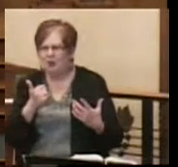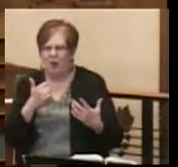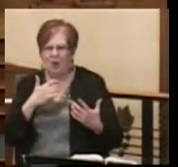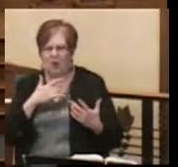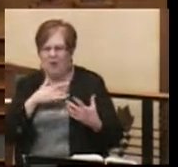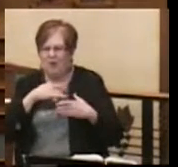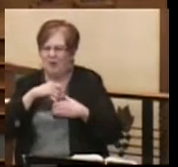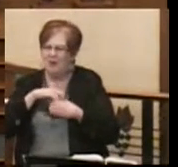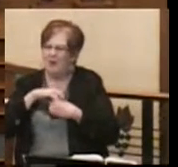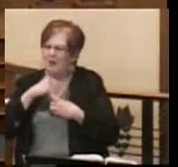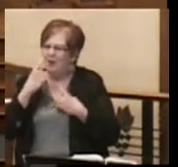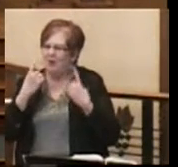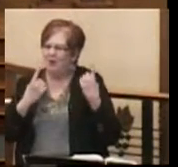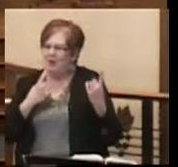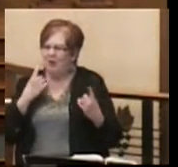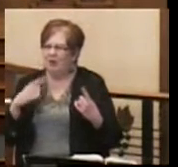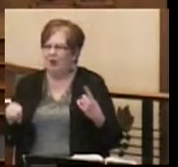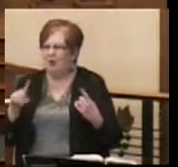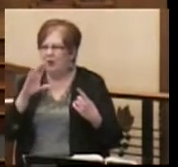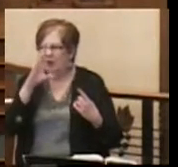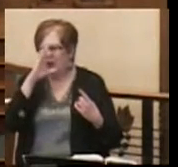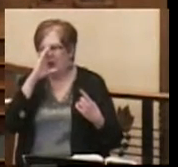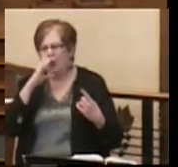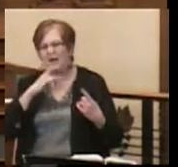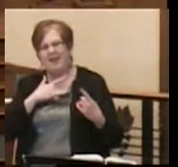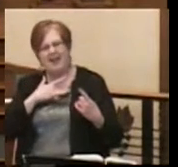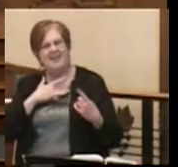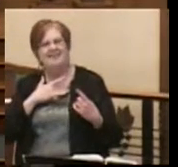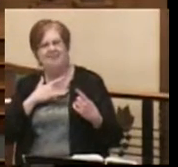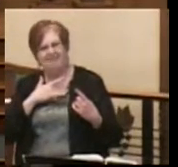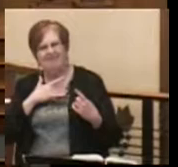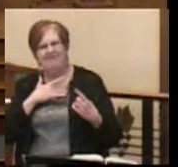and you know its dark corners.